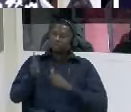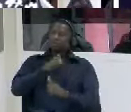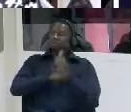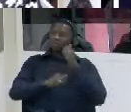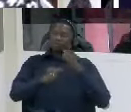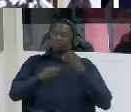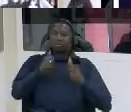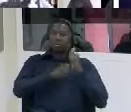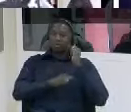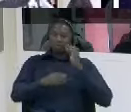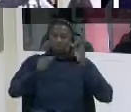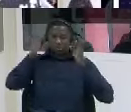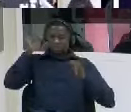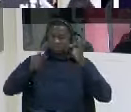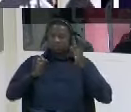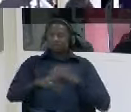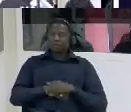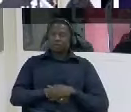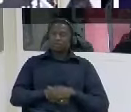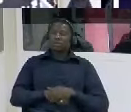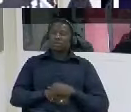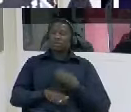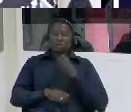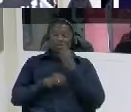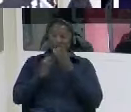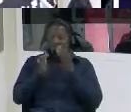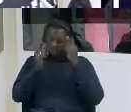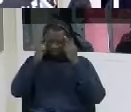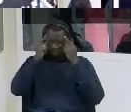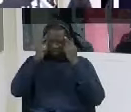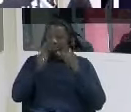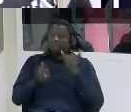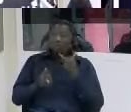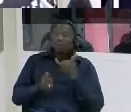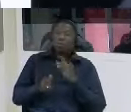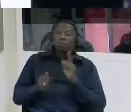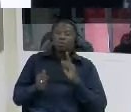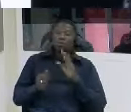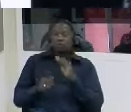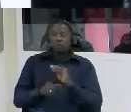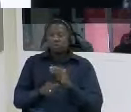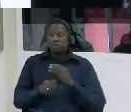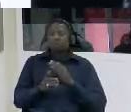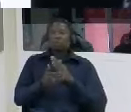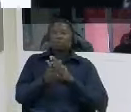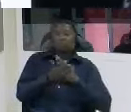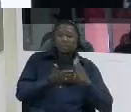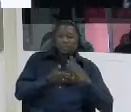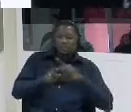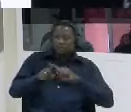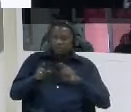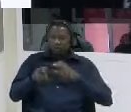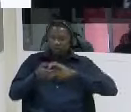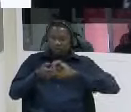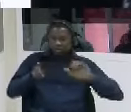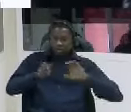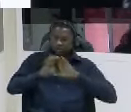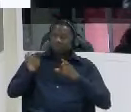to do they will separate us with the military personnel military will go and face the general court marshal